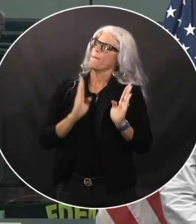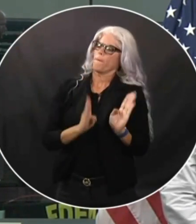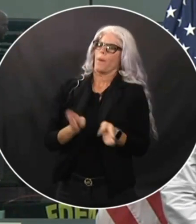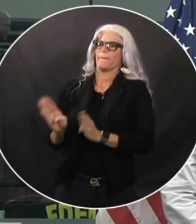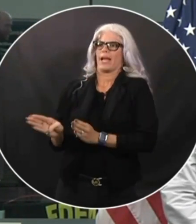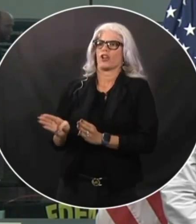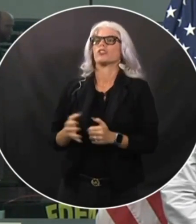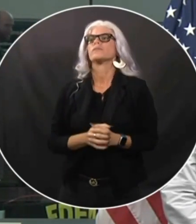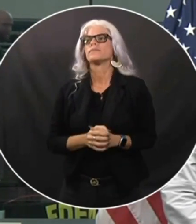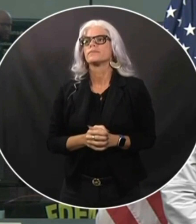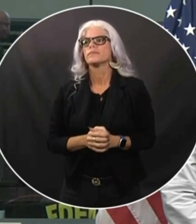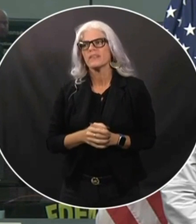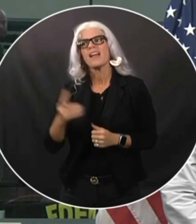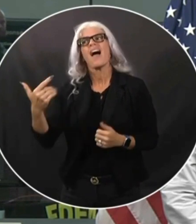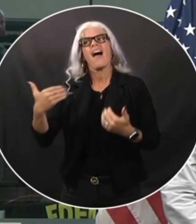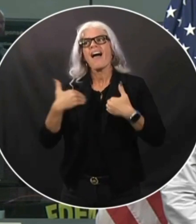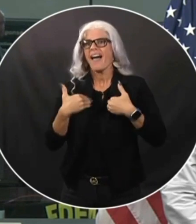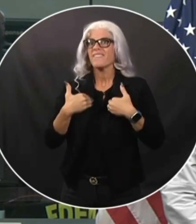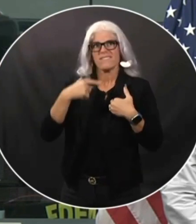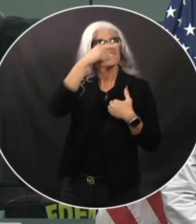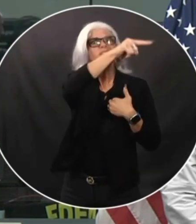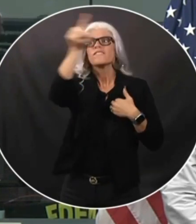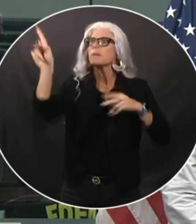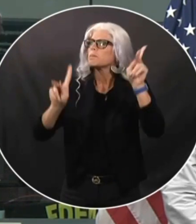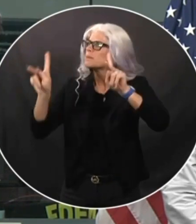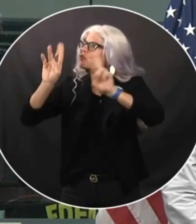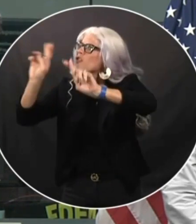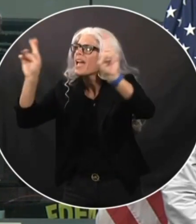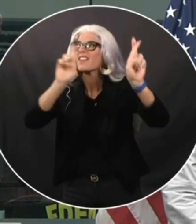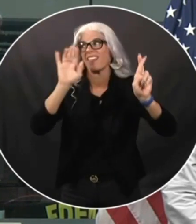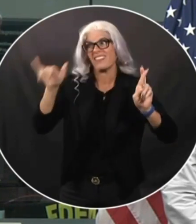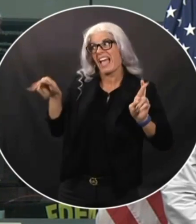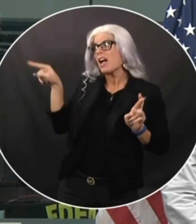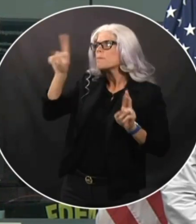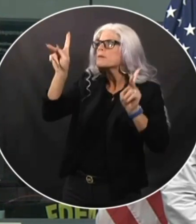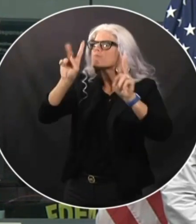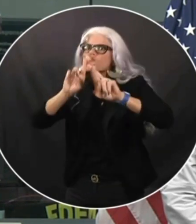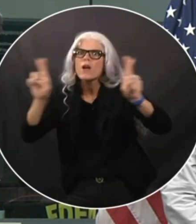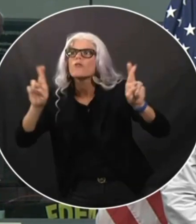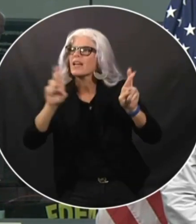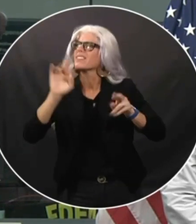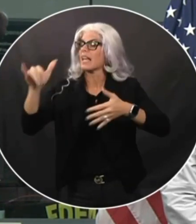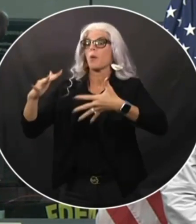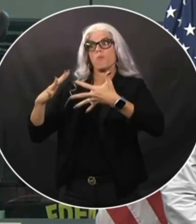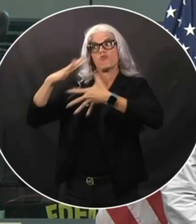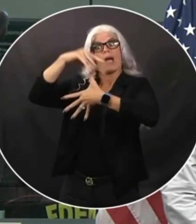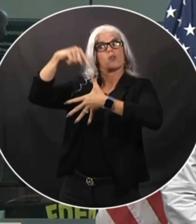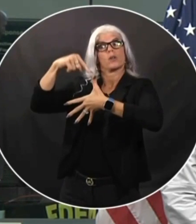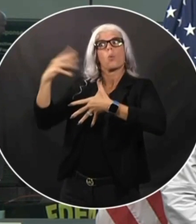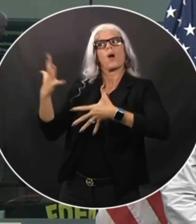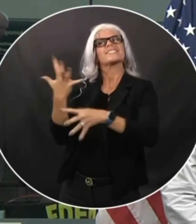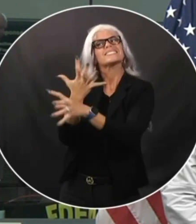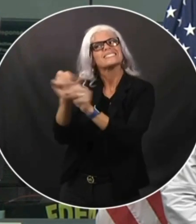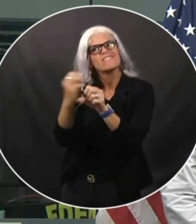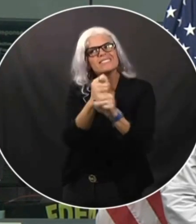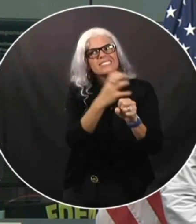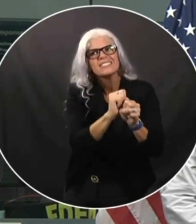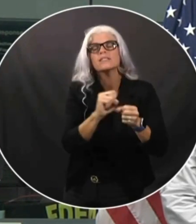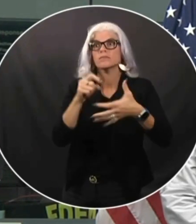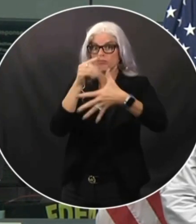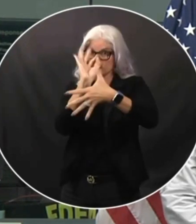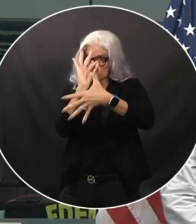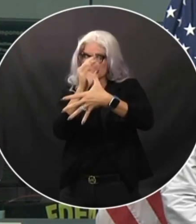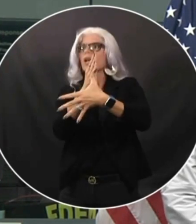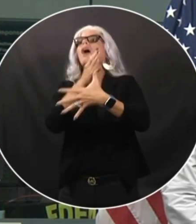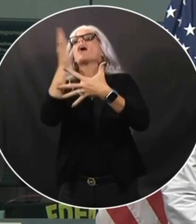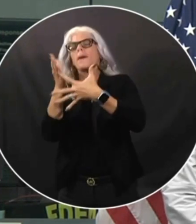resources in place where, of course, that's going to be a priority once it's safe to go in there and get as much power back on as quickly as possible.